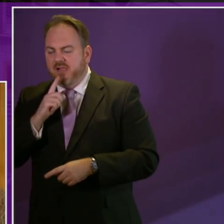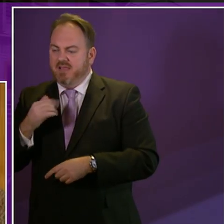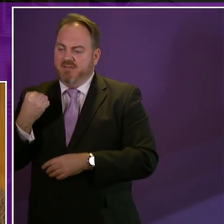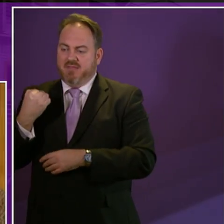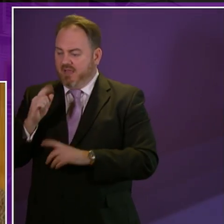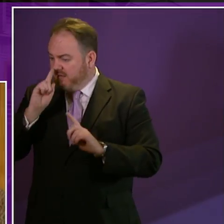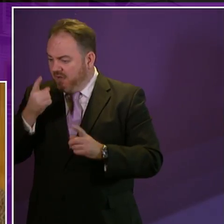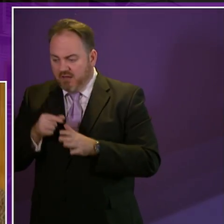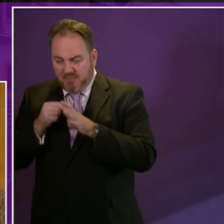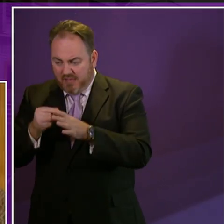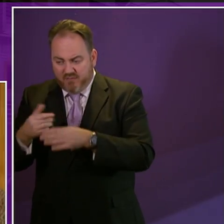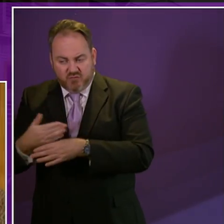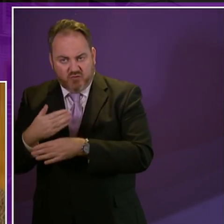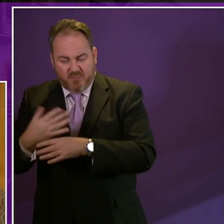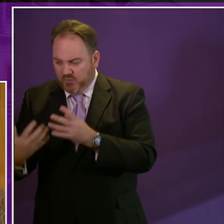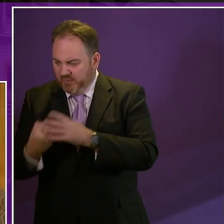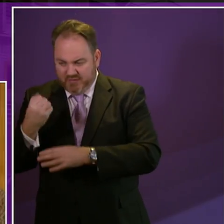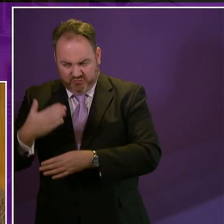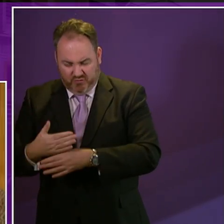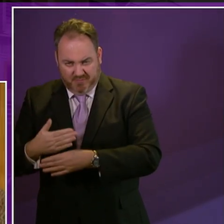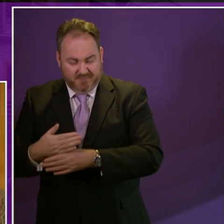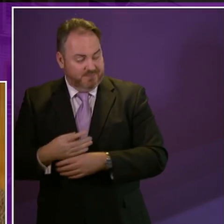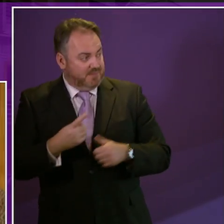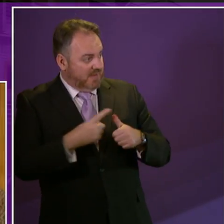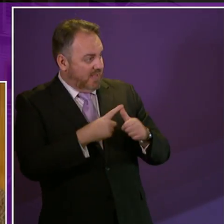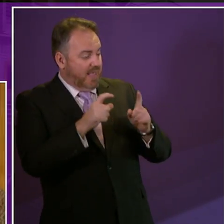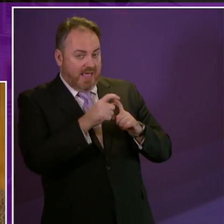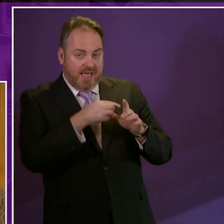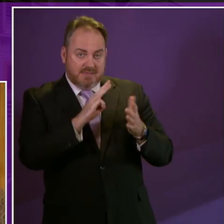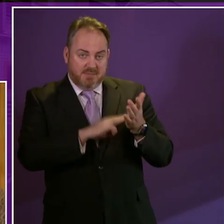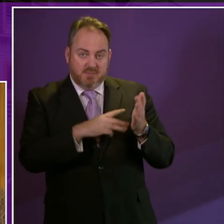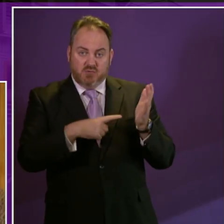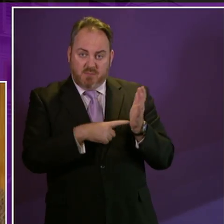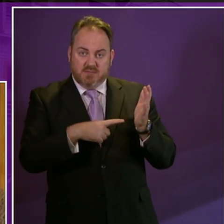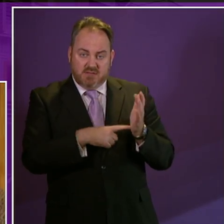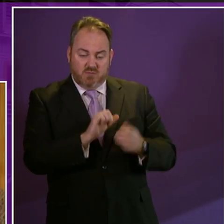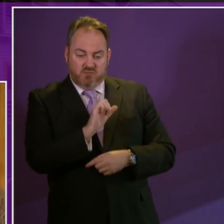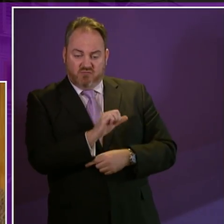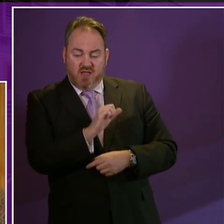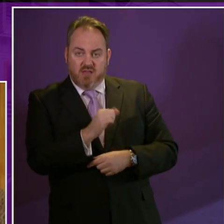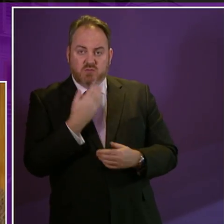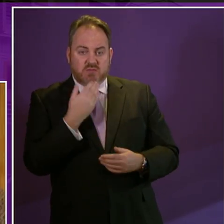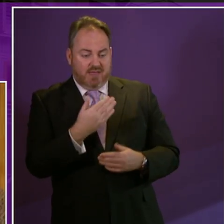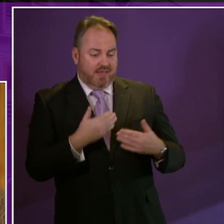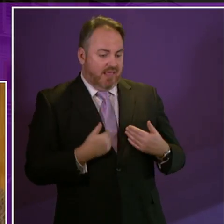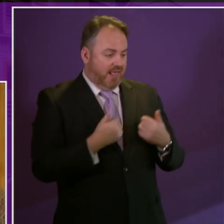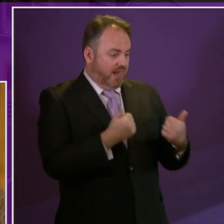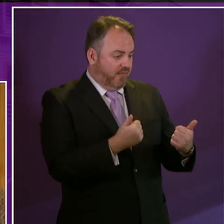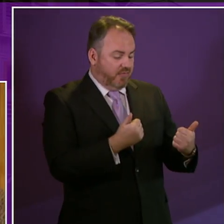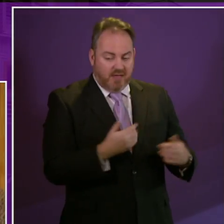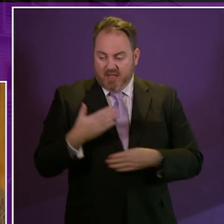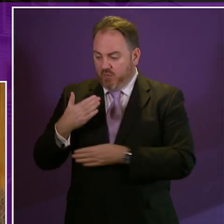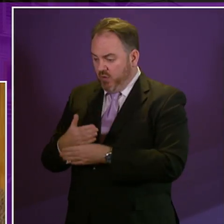jobs Adam Tompkins was right to emphasise the relationship between health and work as stated in the UK